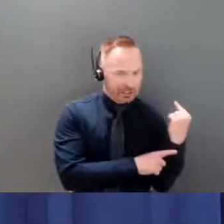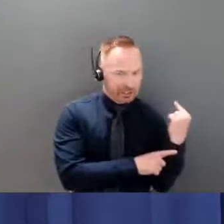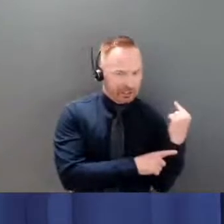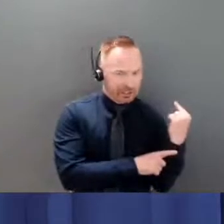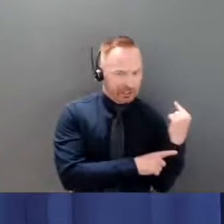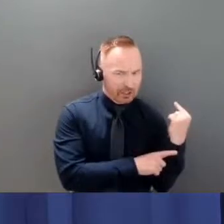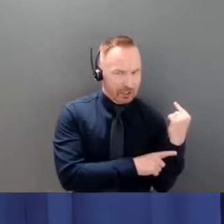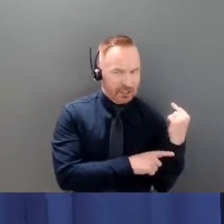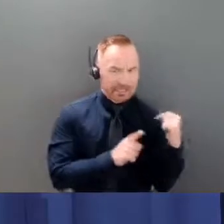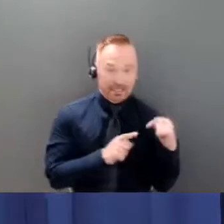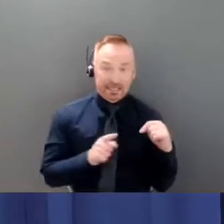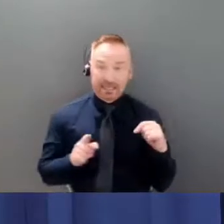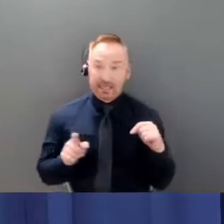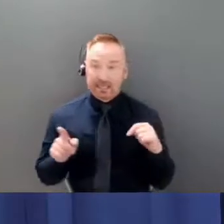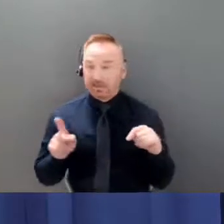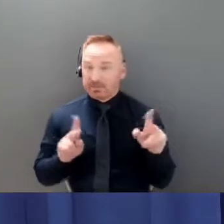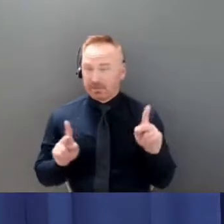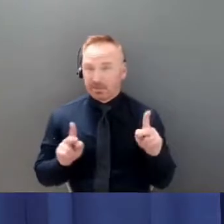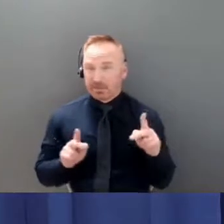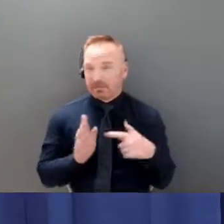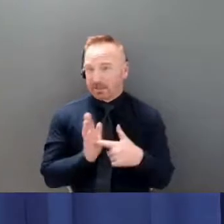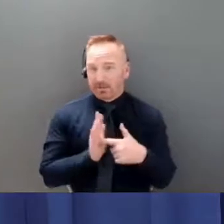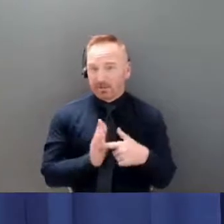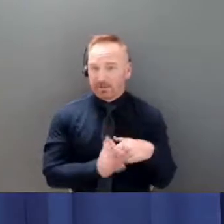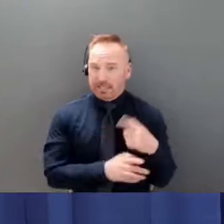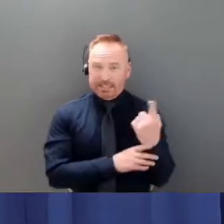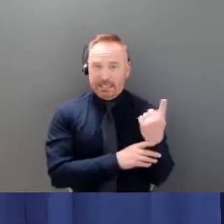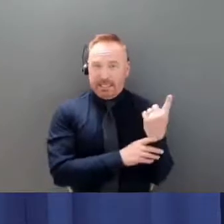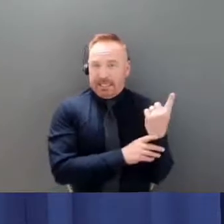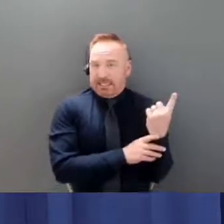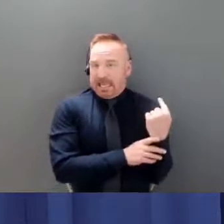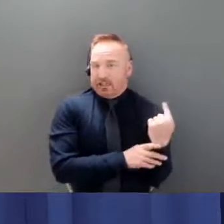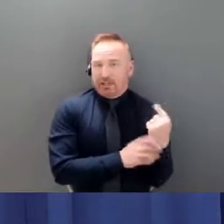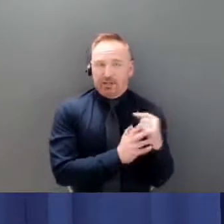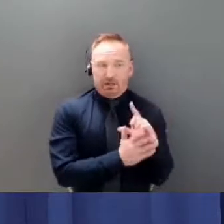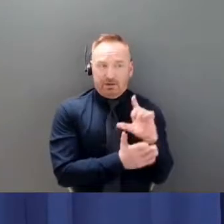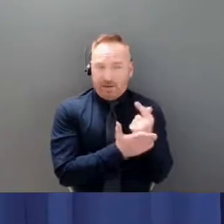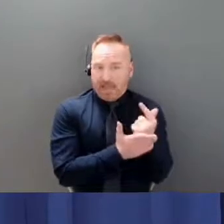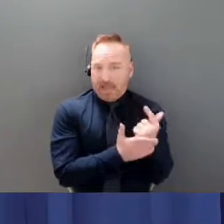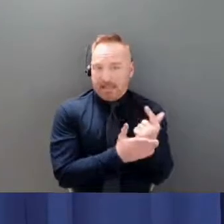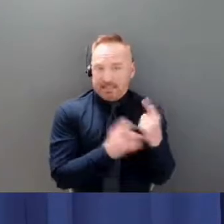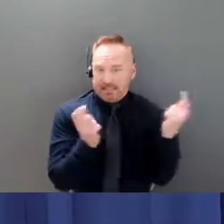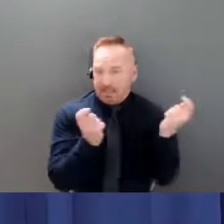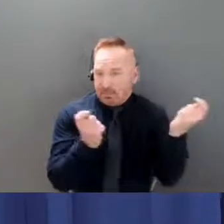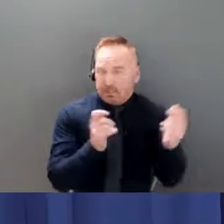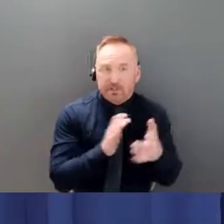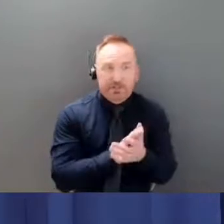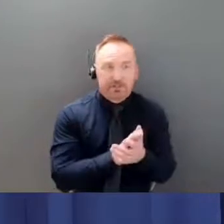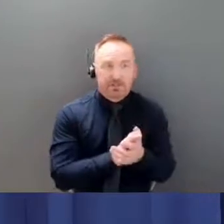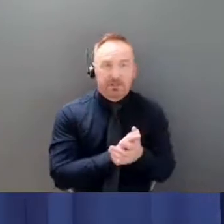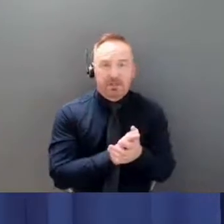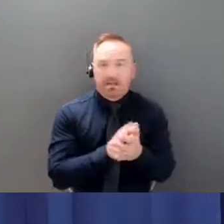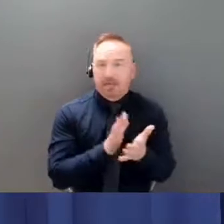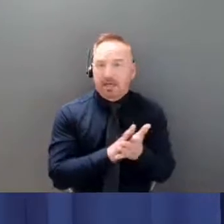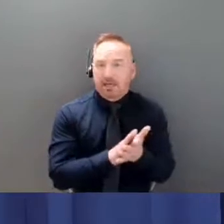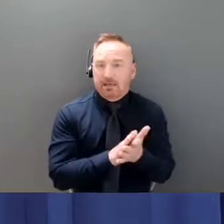we probably had grad parties and unorganized social events last year so what's the key difference between the two years